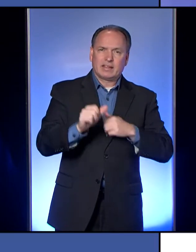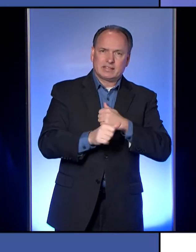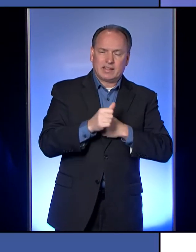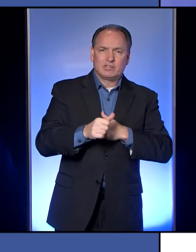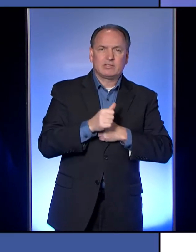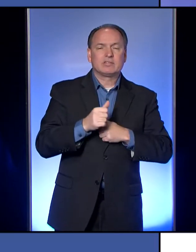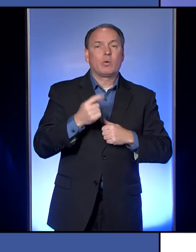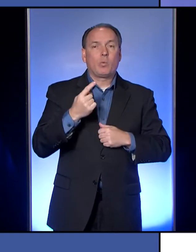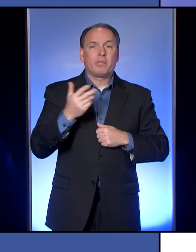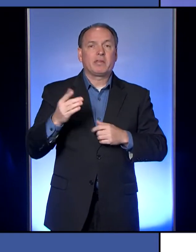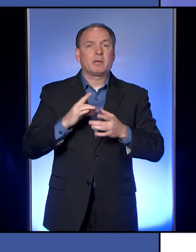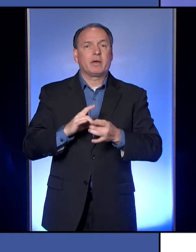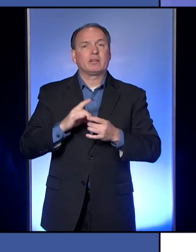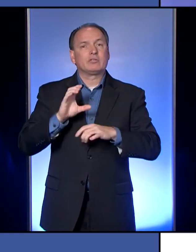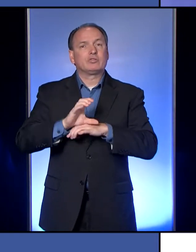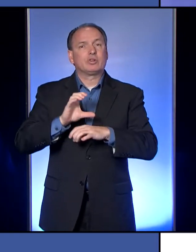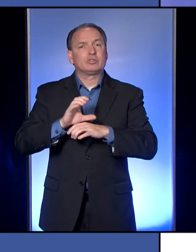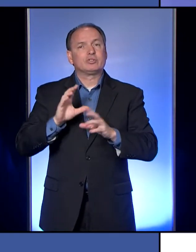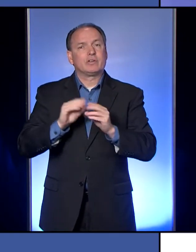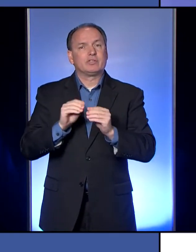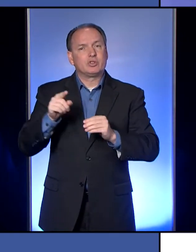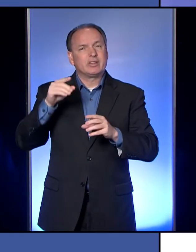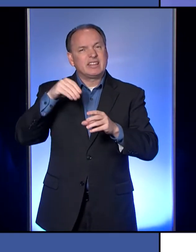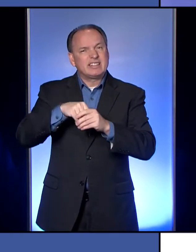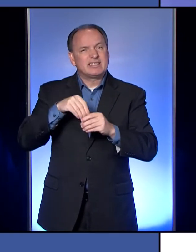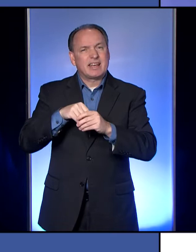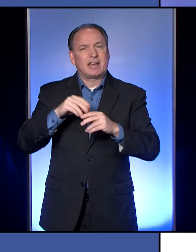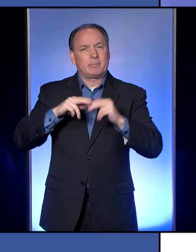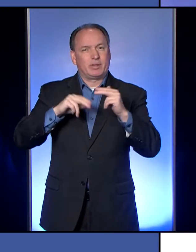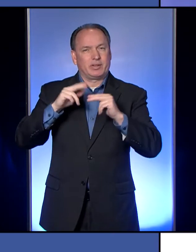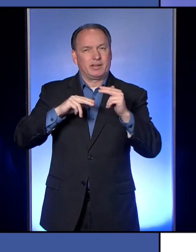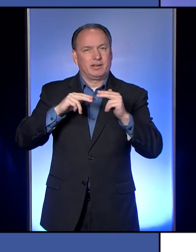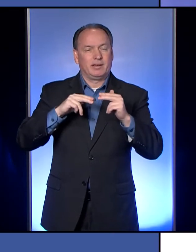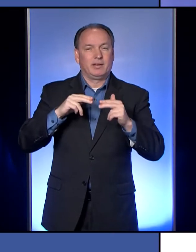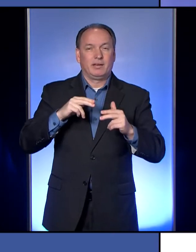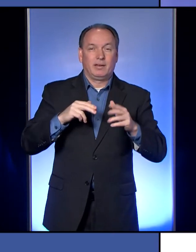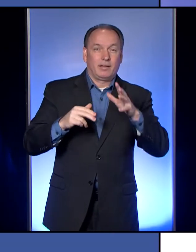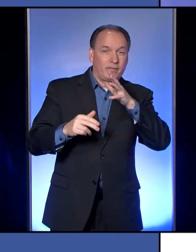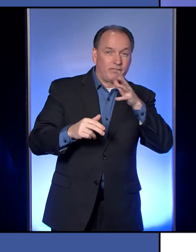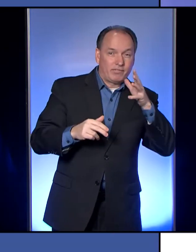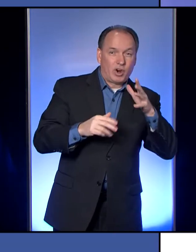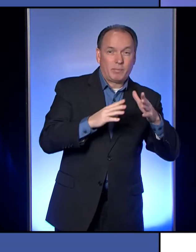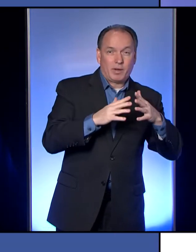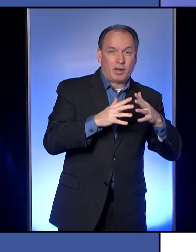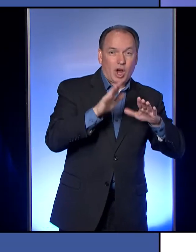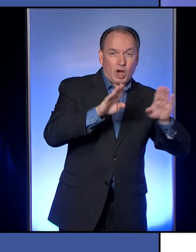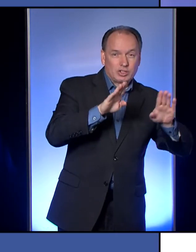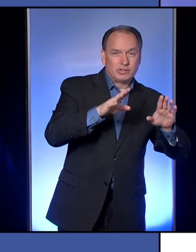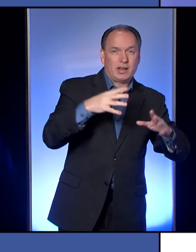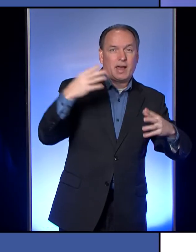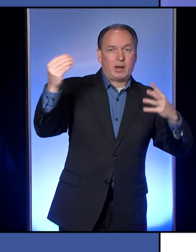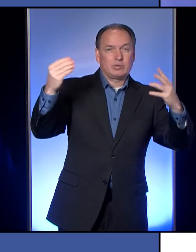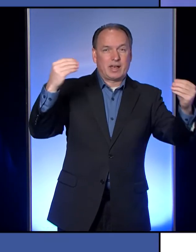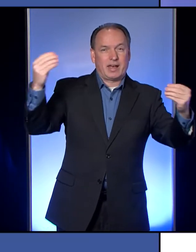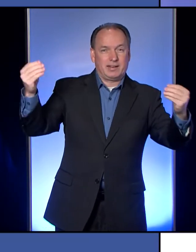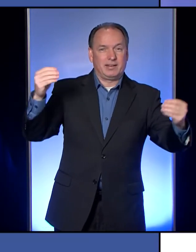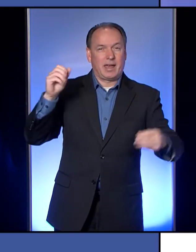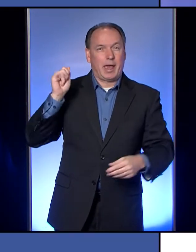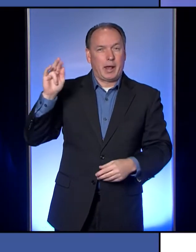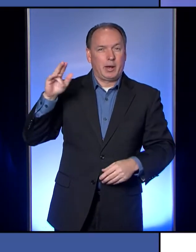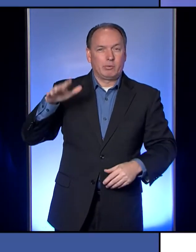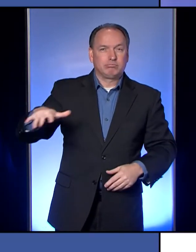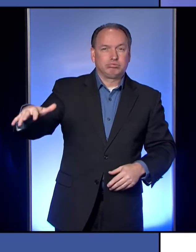having your church service is you're inside a building. One of the things about having a farm auction is you're out in the open air. And so